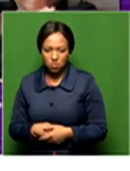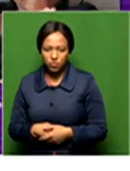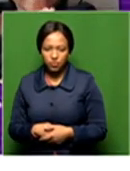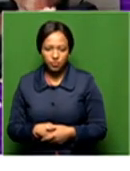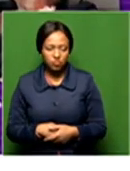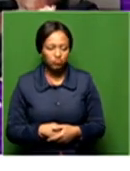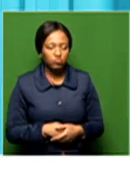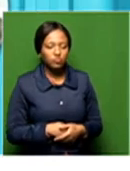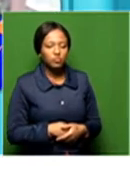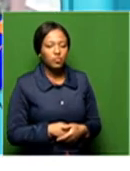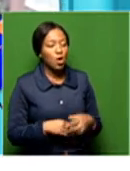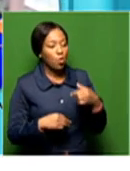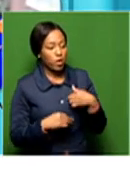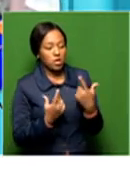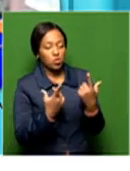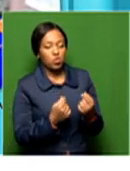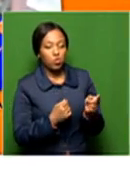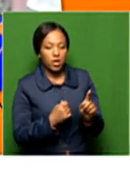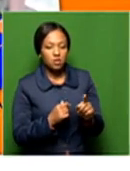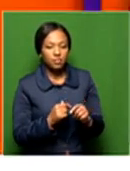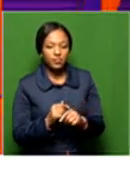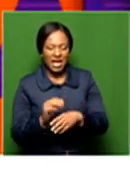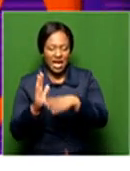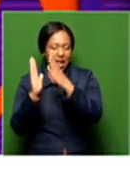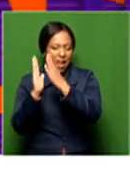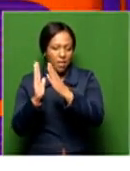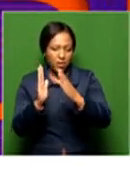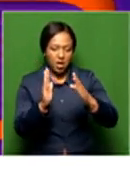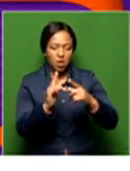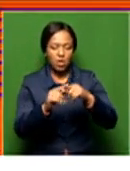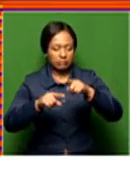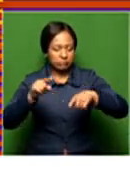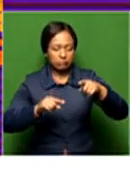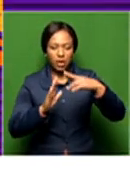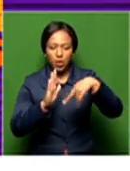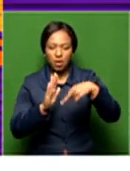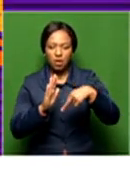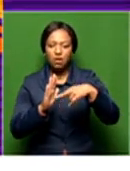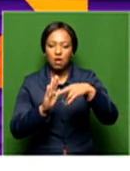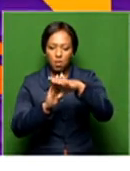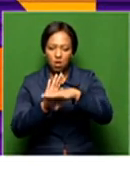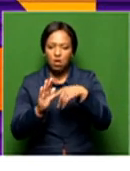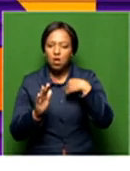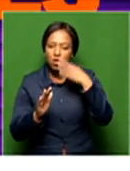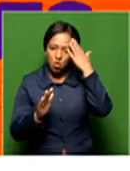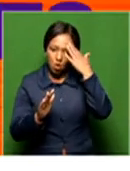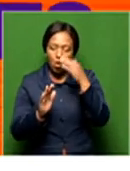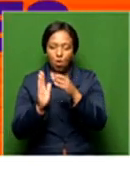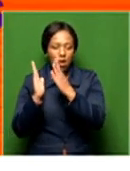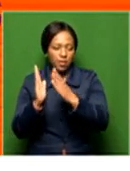So what we do within our libraries, we have various reading programs. And you know that our libraries are all over the province.